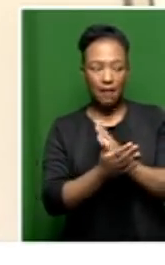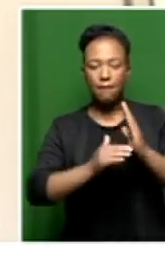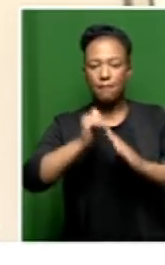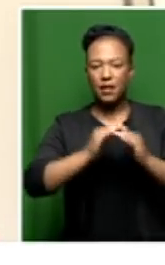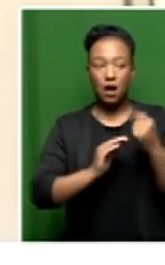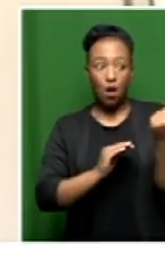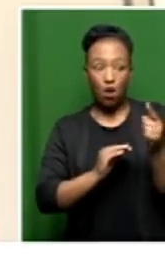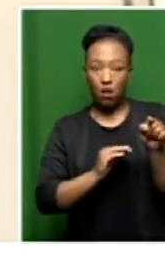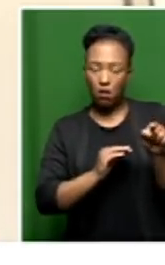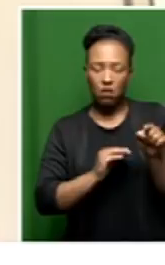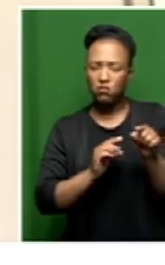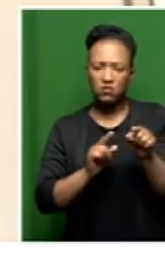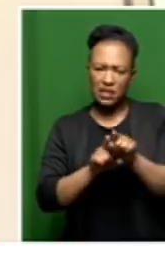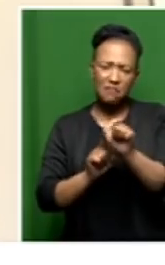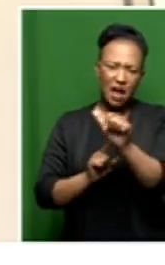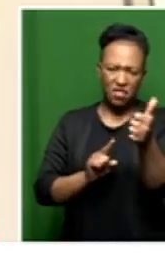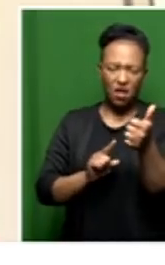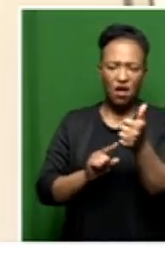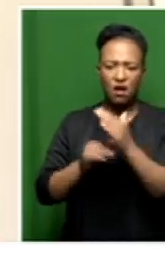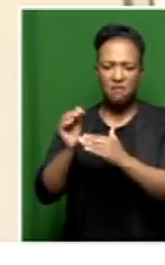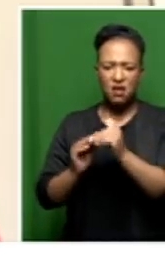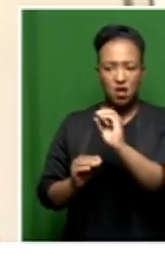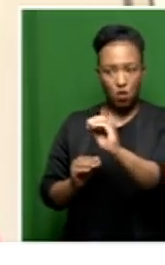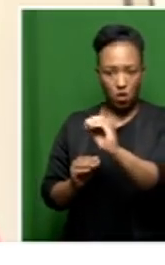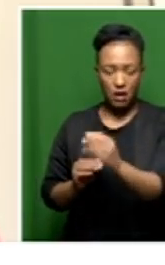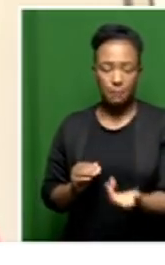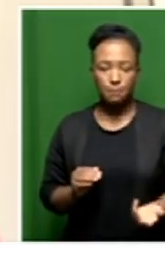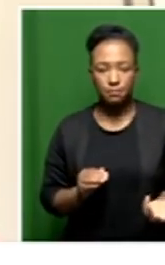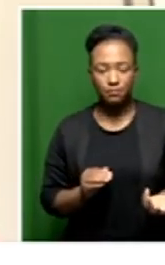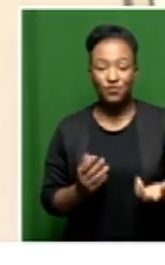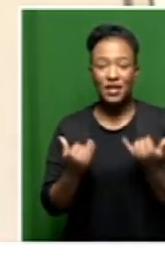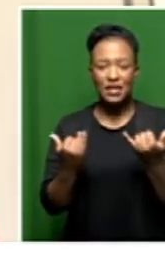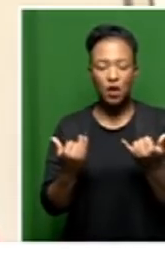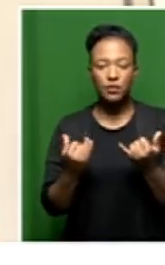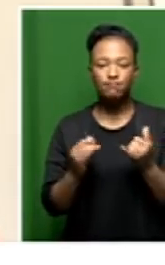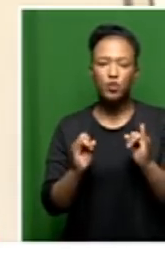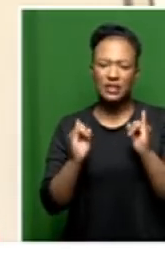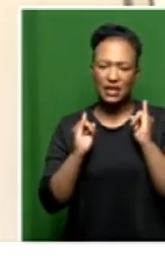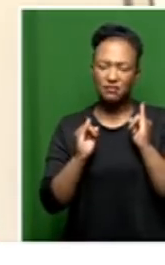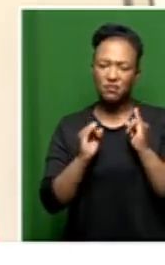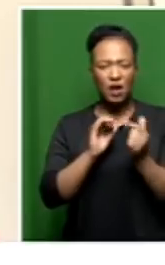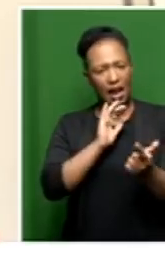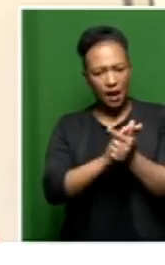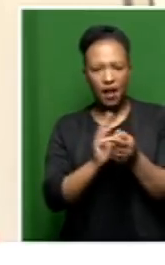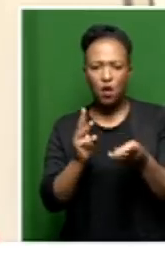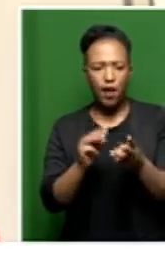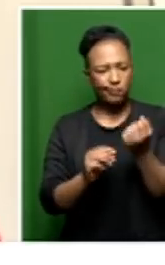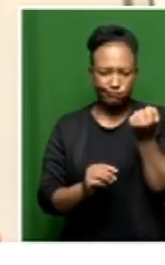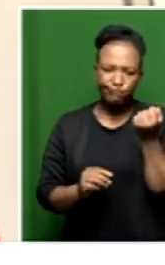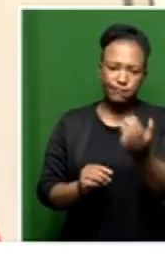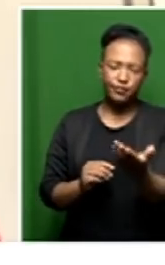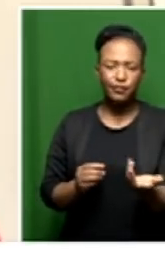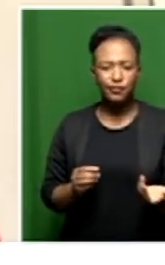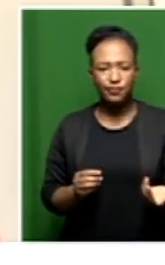only one. We have also others in other areas. We are now seriously considering to go the legal route because we are saying